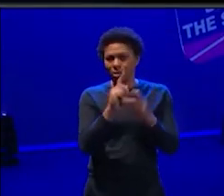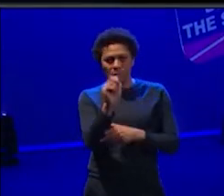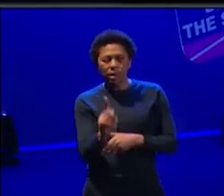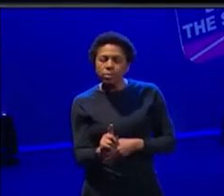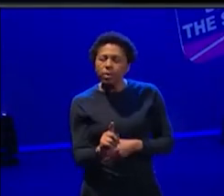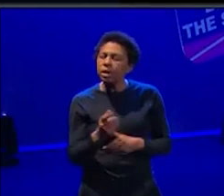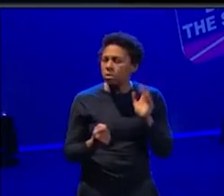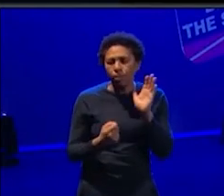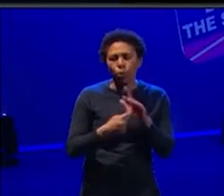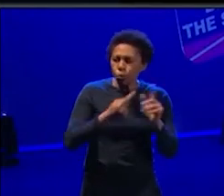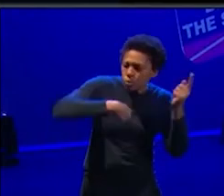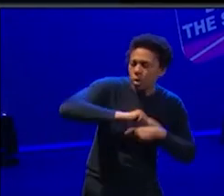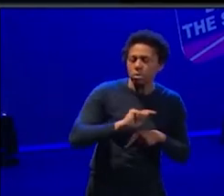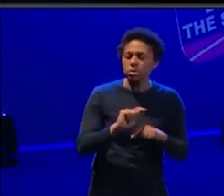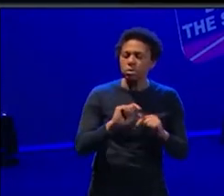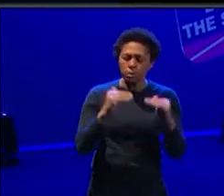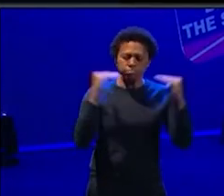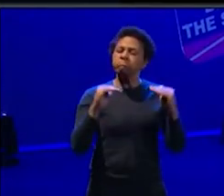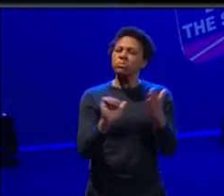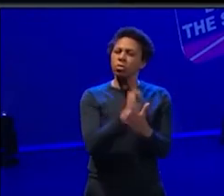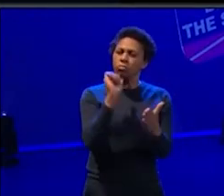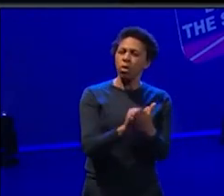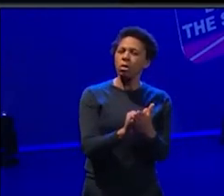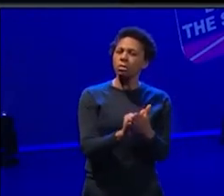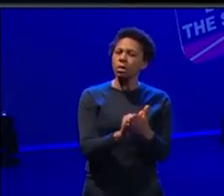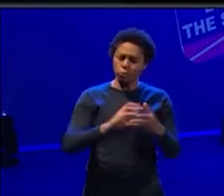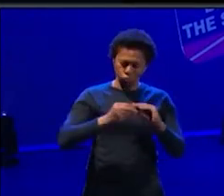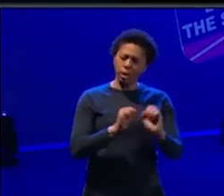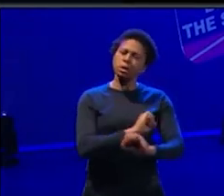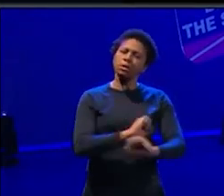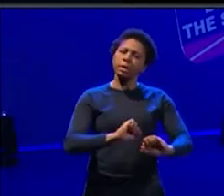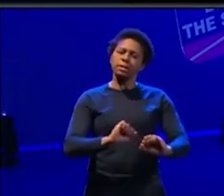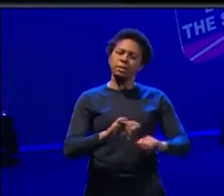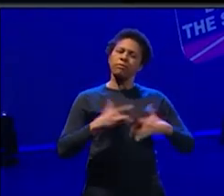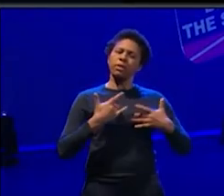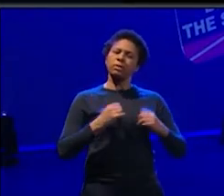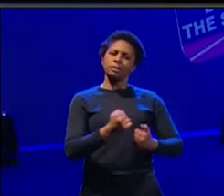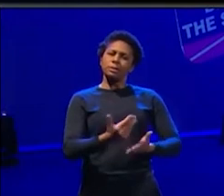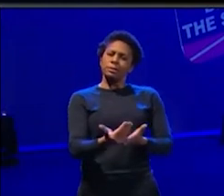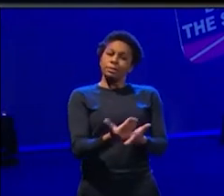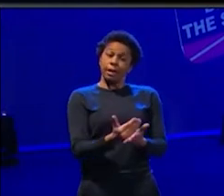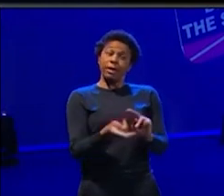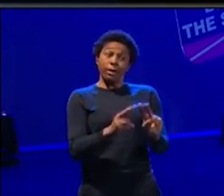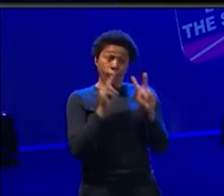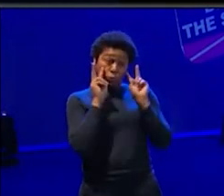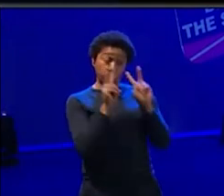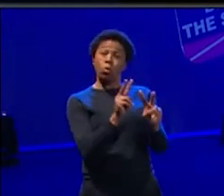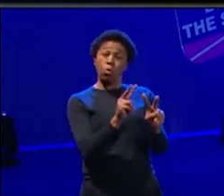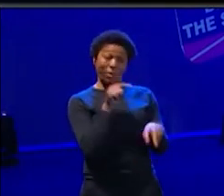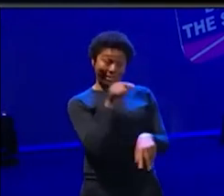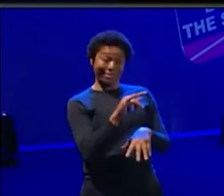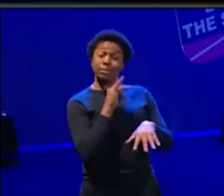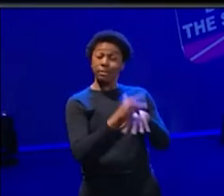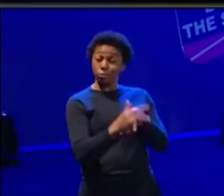important to get it right and to, um, create a space that felt really safe. And anyone who saw the show will talk about,